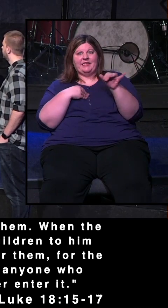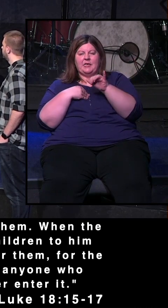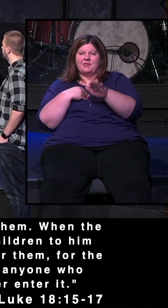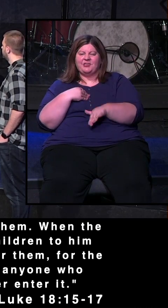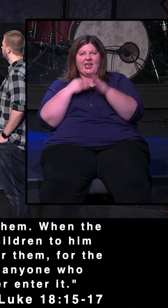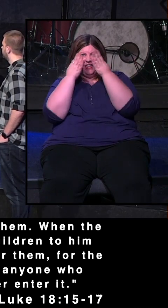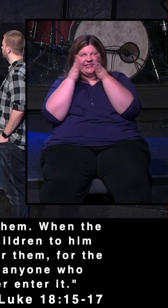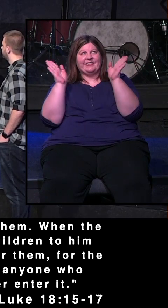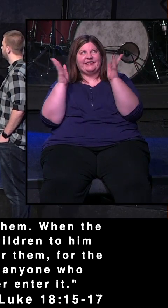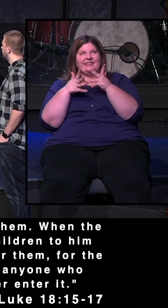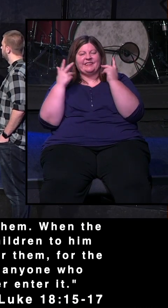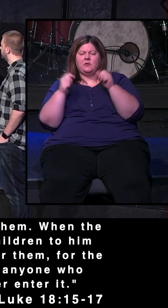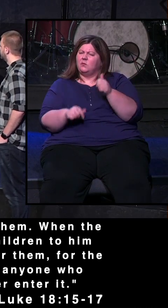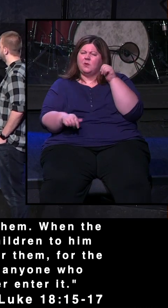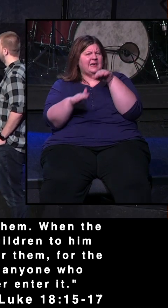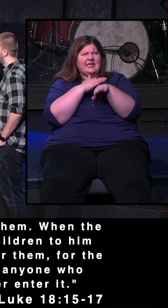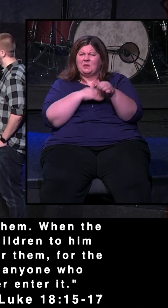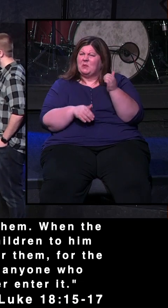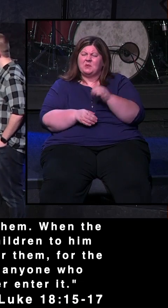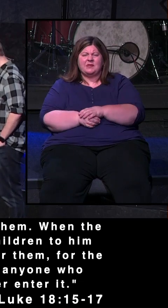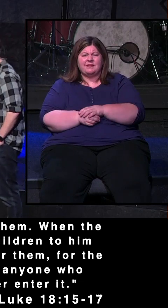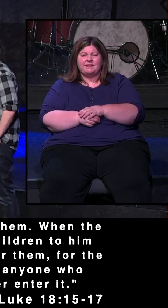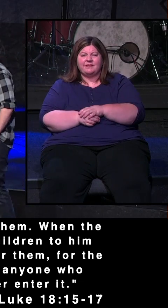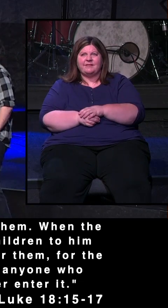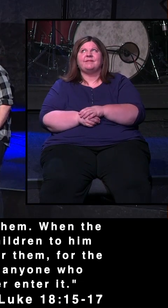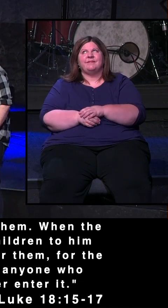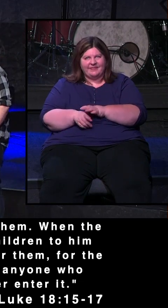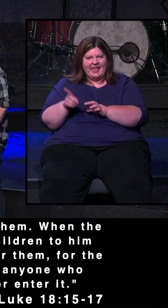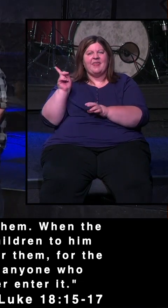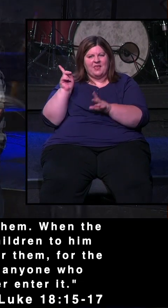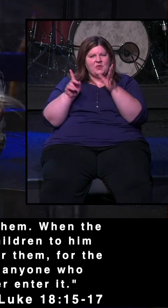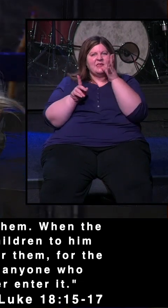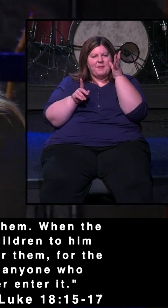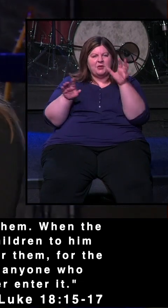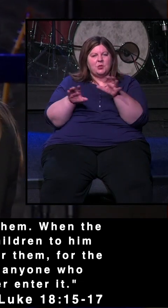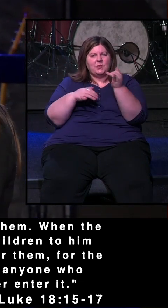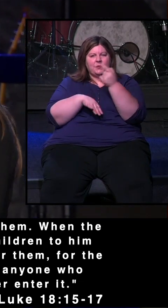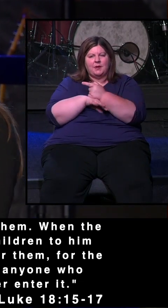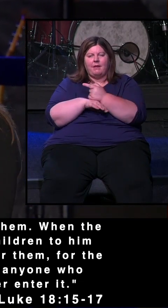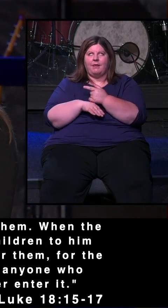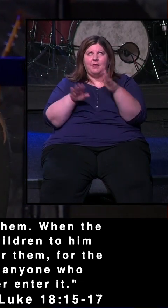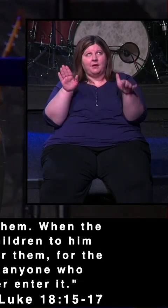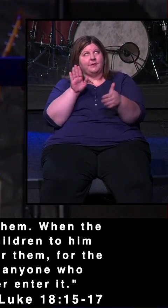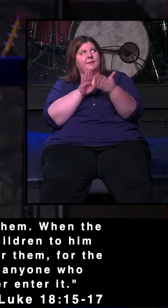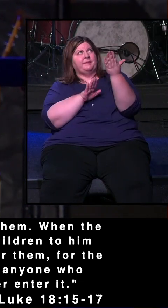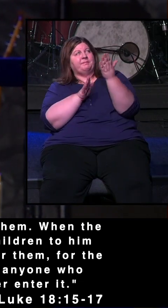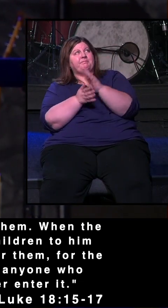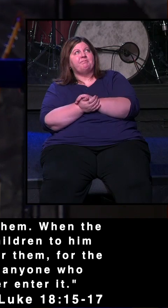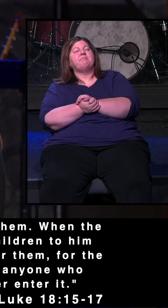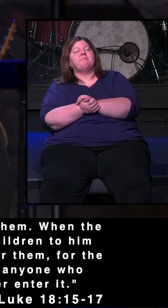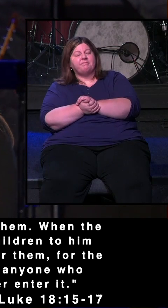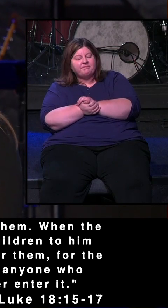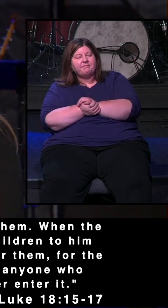child, will never enter it. That is exactly what these parents are doing today. They're coming before the Lord, saying,